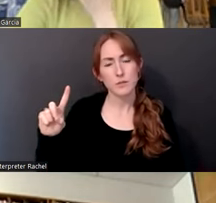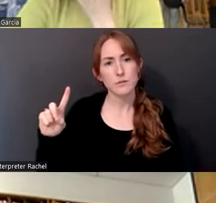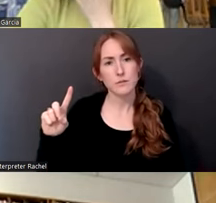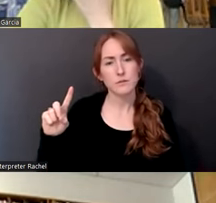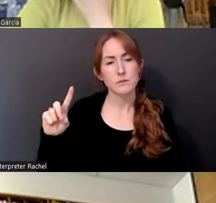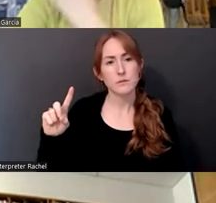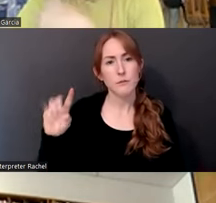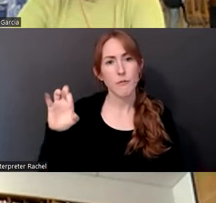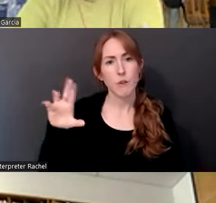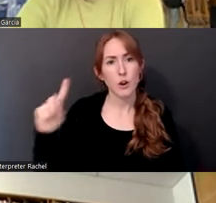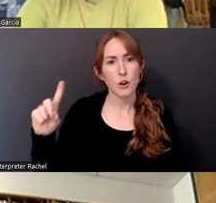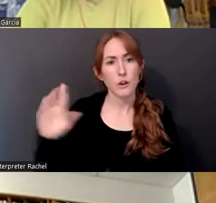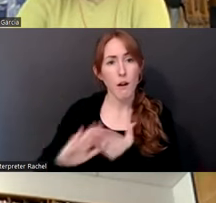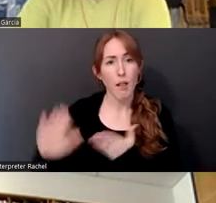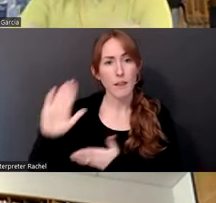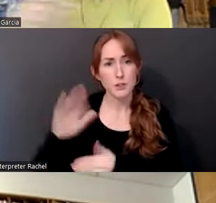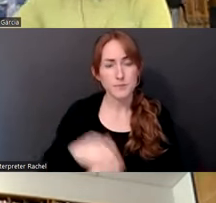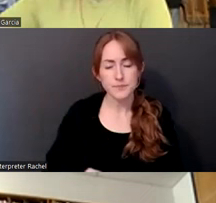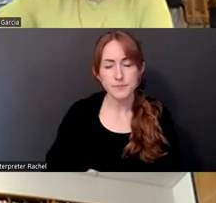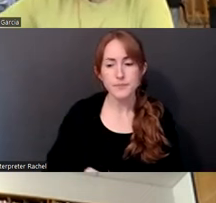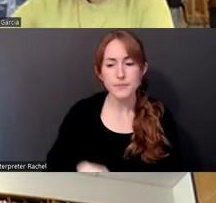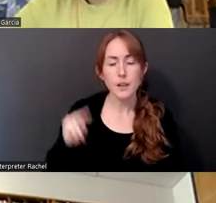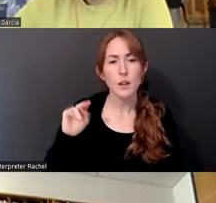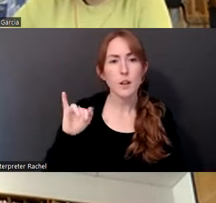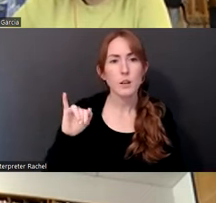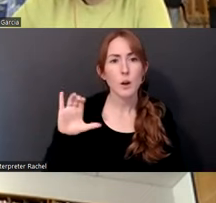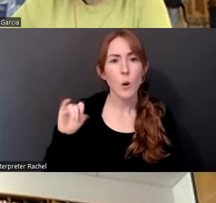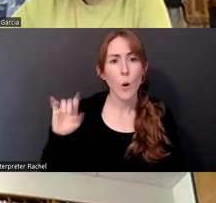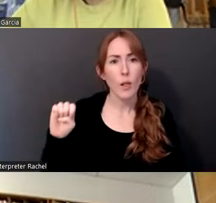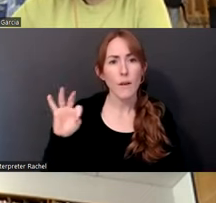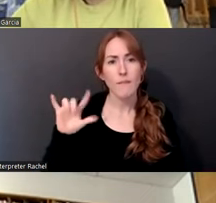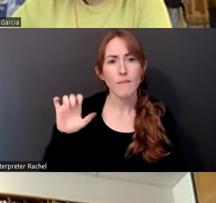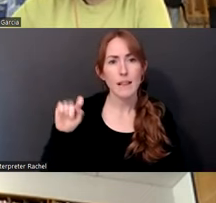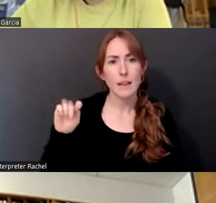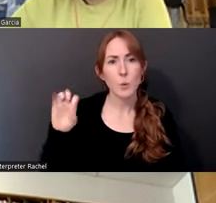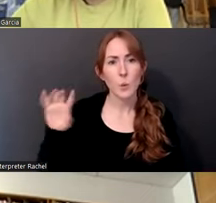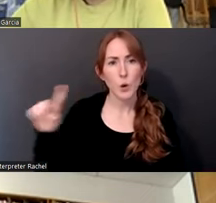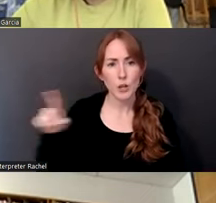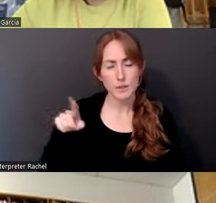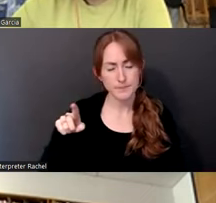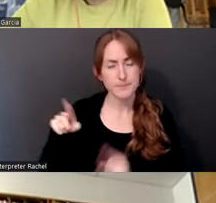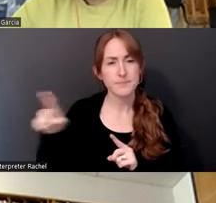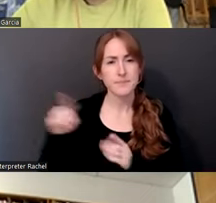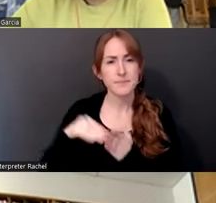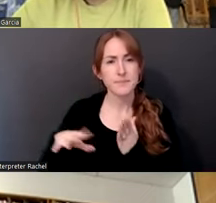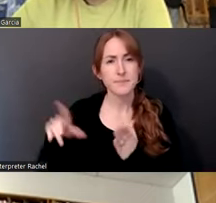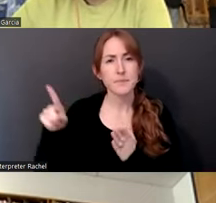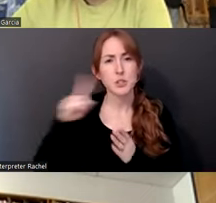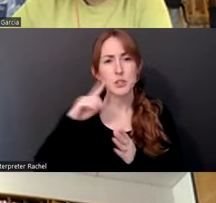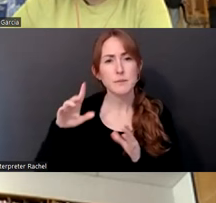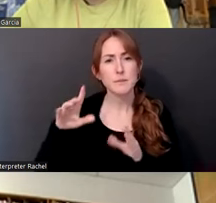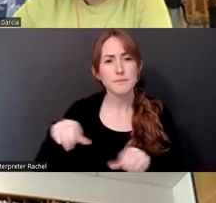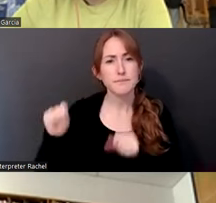Nicole Fleetwood scholar and curator was there. Uh, Nicole did this amazing exhibition called Marking Time that opened at MoMA PS1,